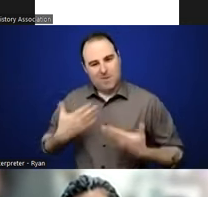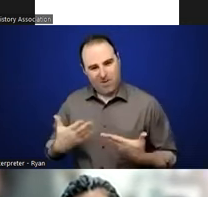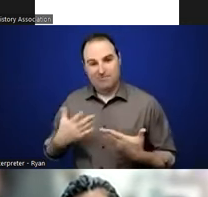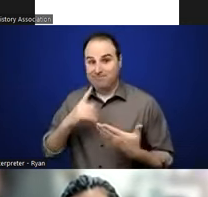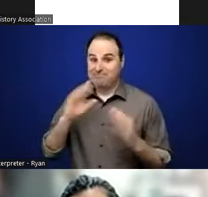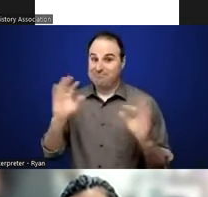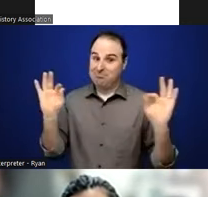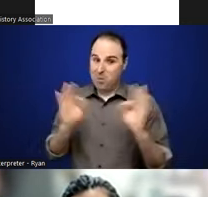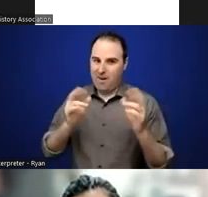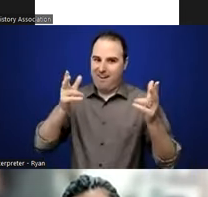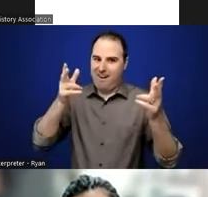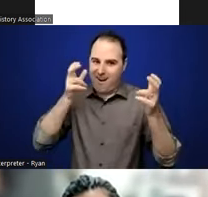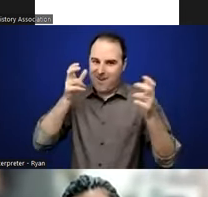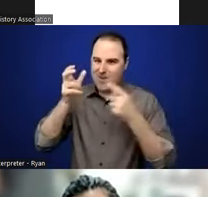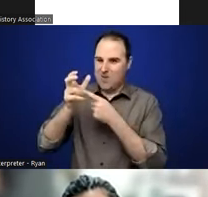someone.